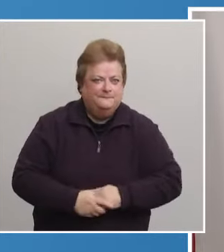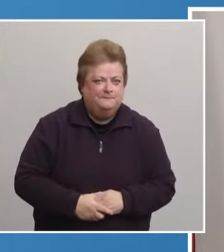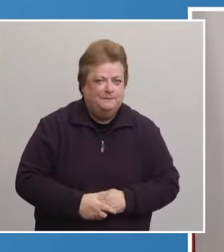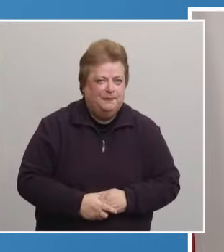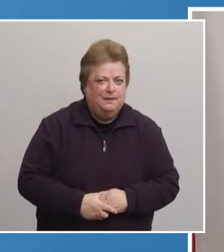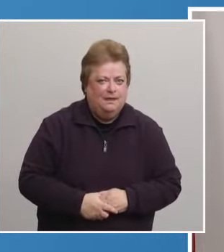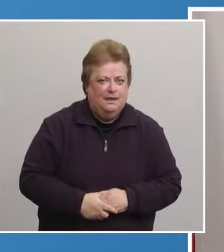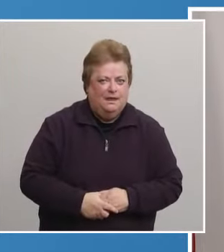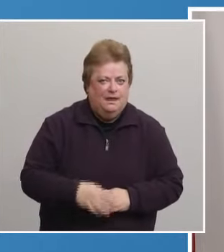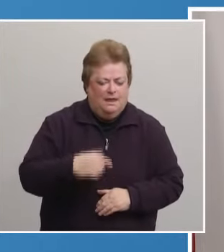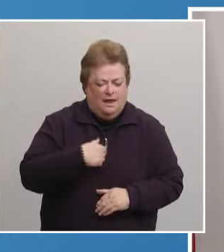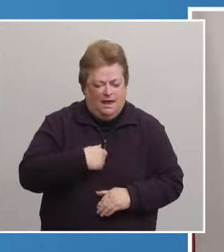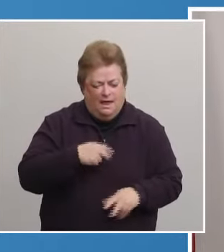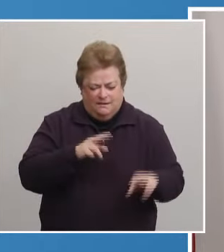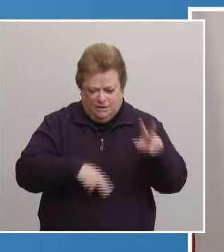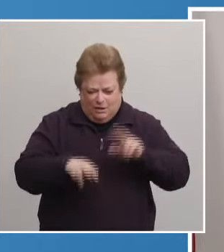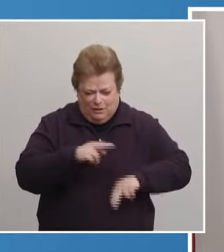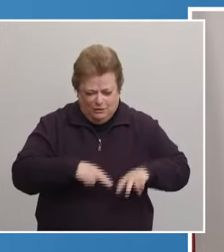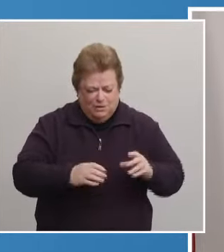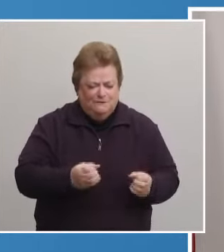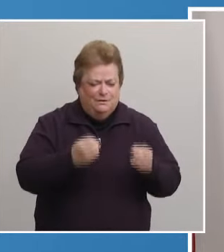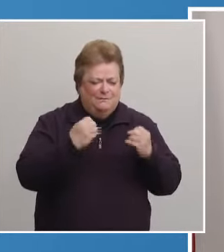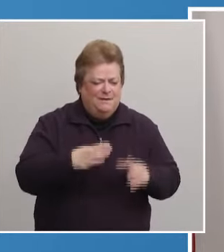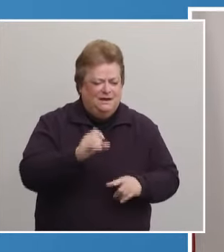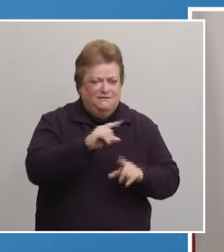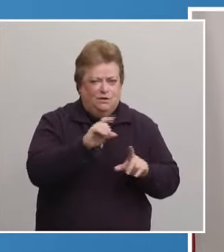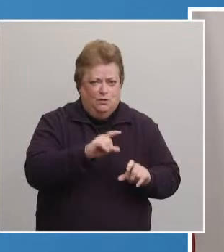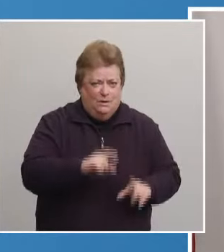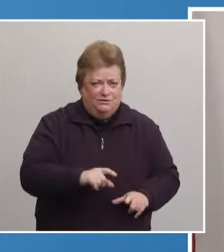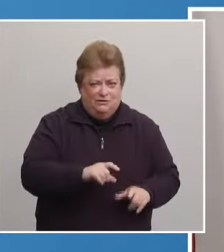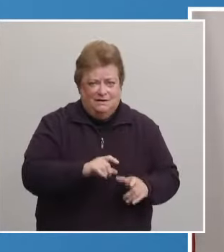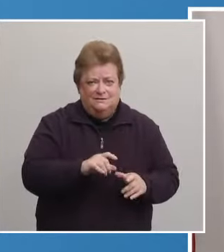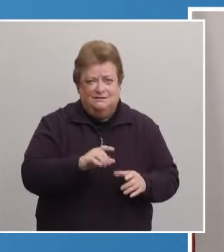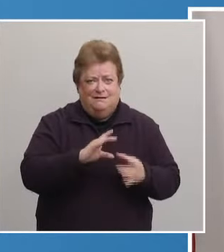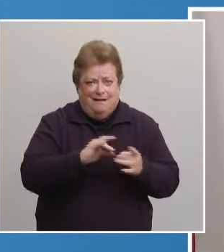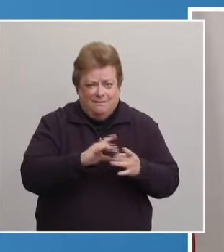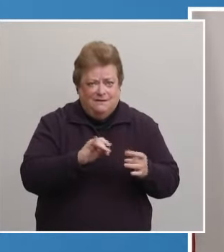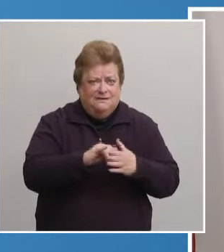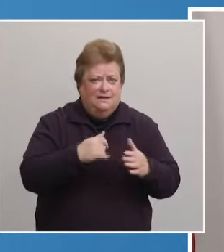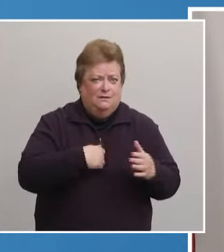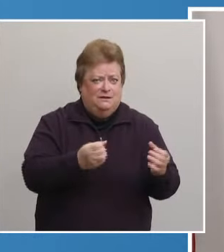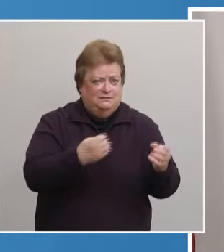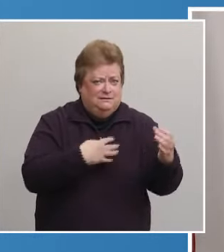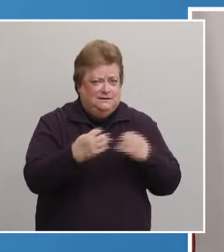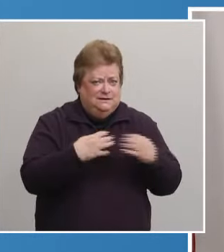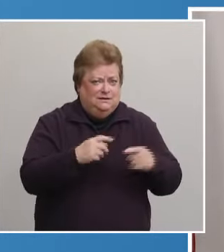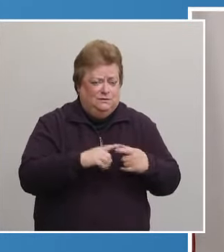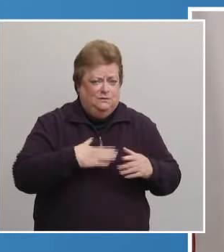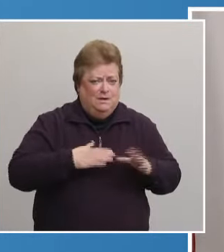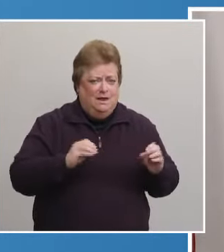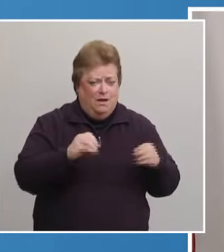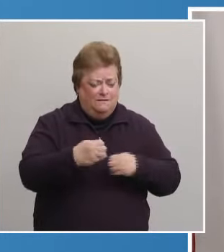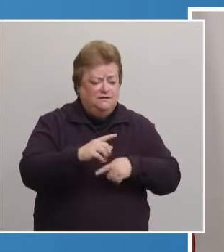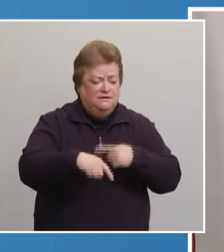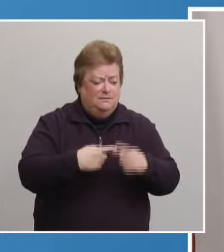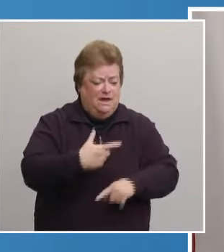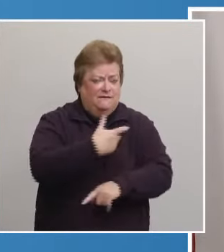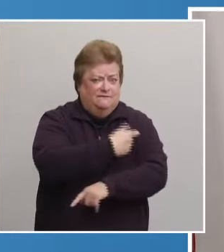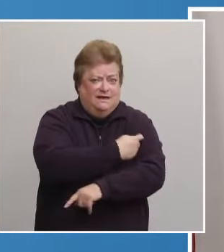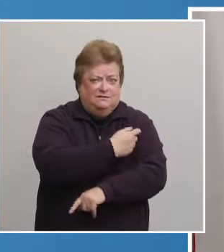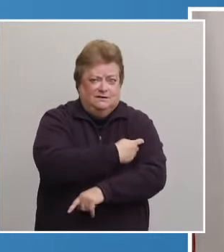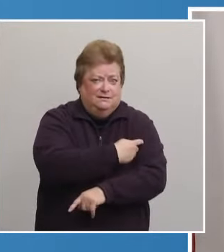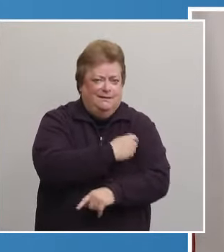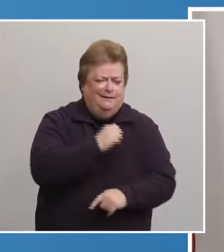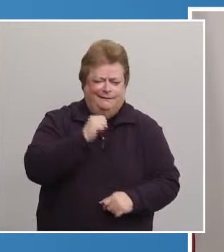As I reviewed many of the questions and comments that my office received this past week, the ones about our vaccination efforts, not about